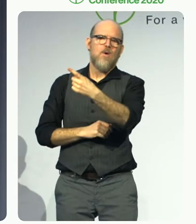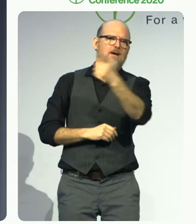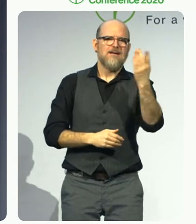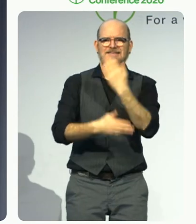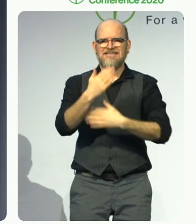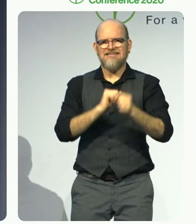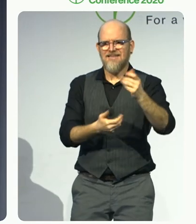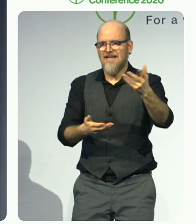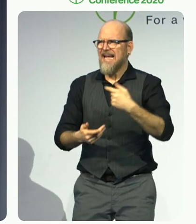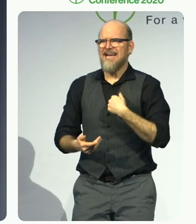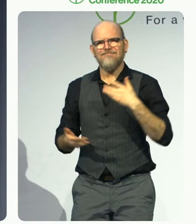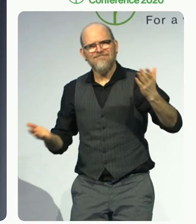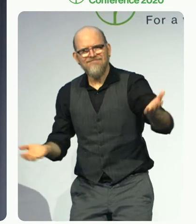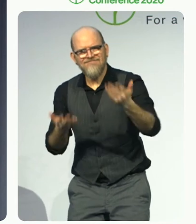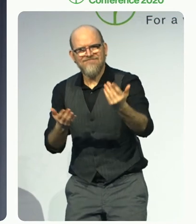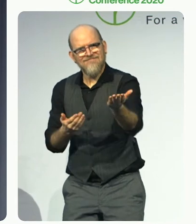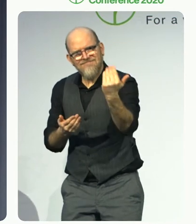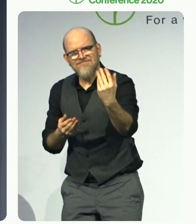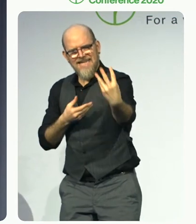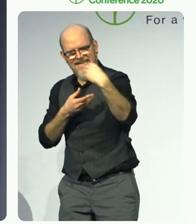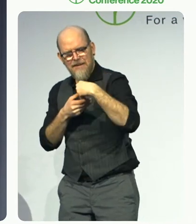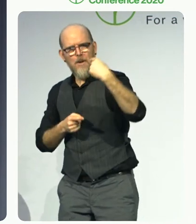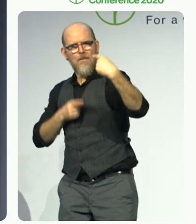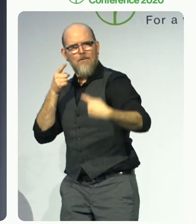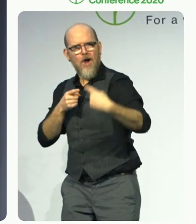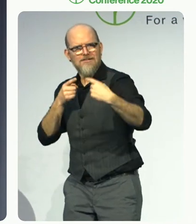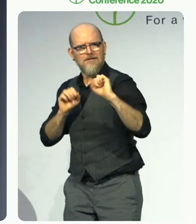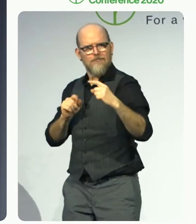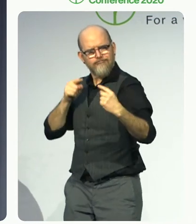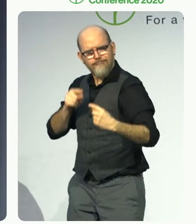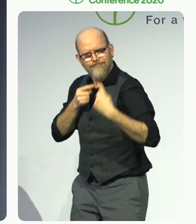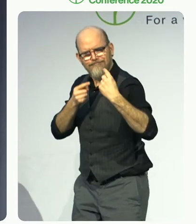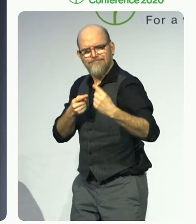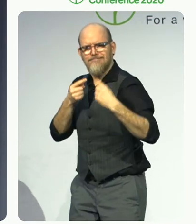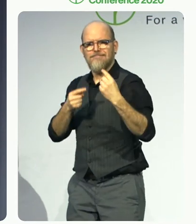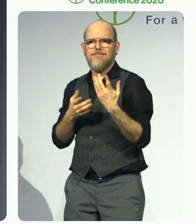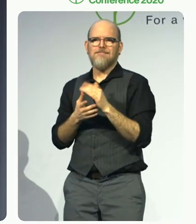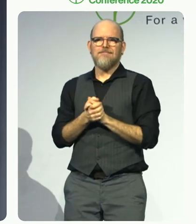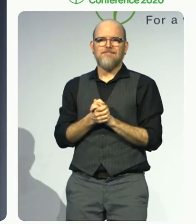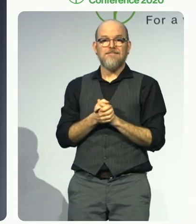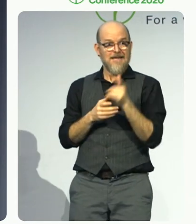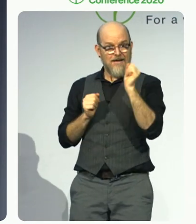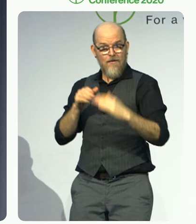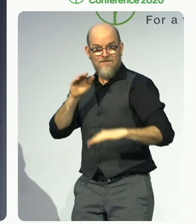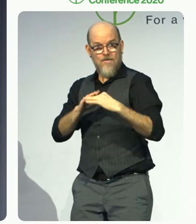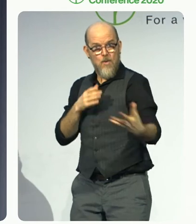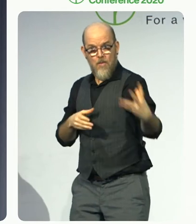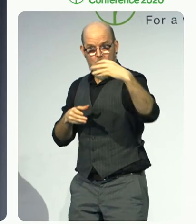discourse. Only then can we say we have achieved full participation.